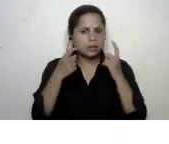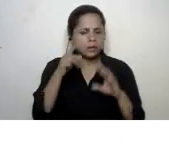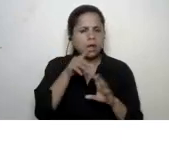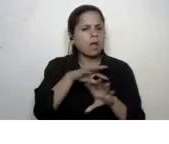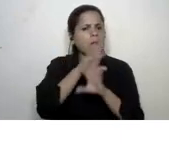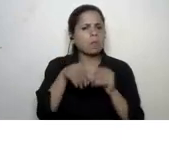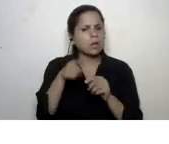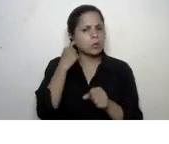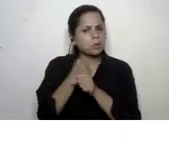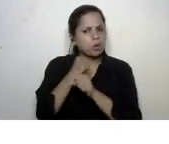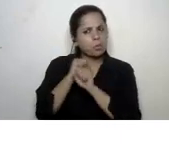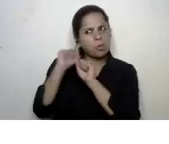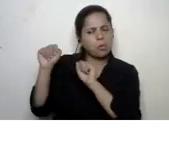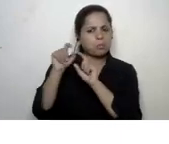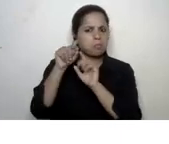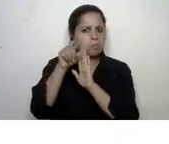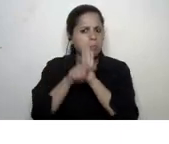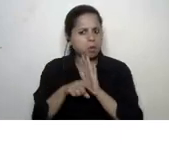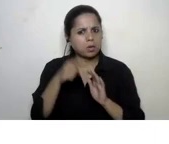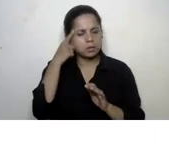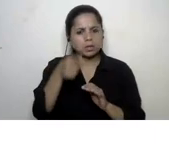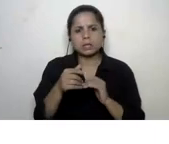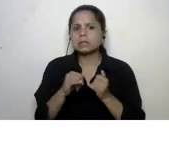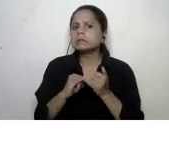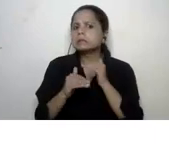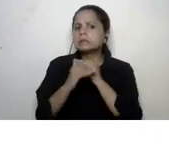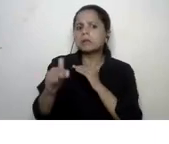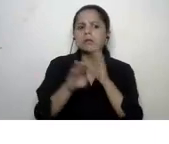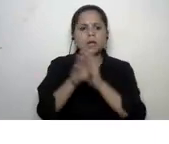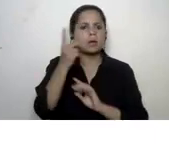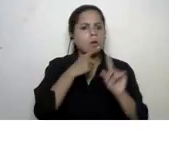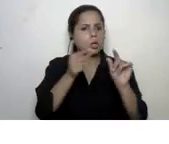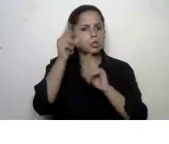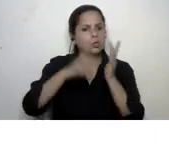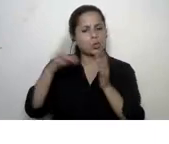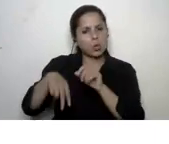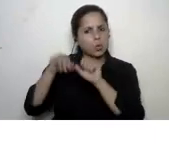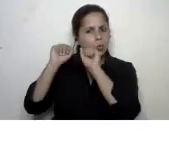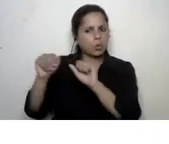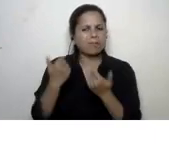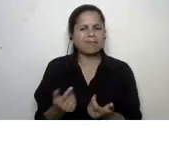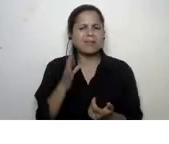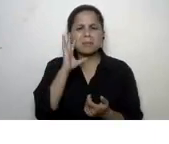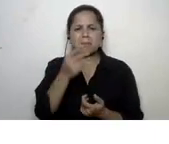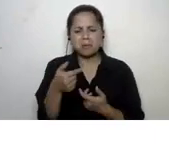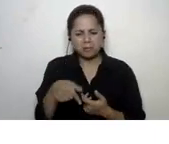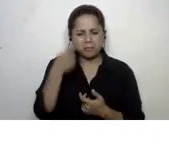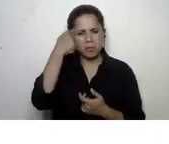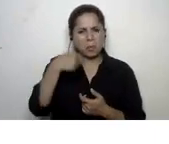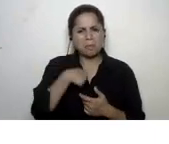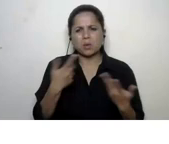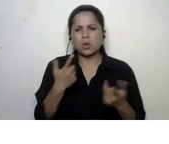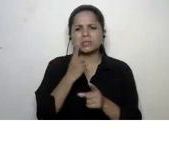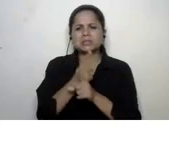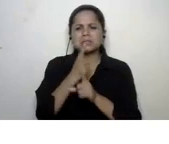about government and policy and these are sustainable development goals of the un what relevance does it have for me as a teacher